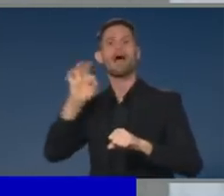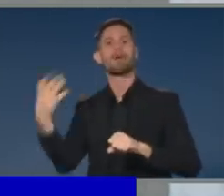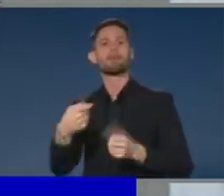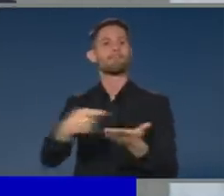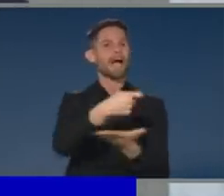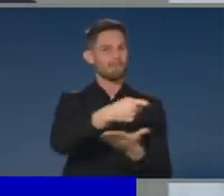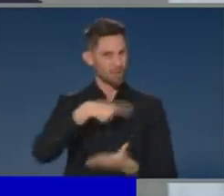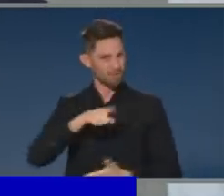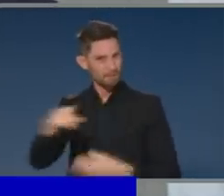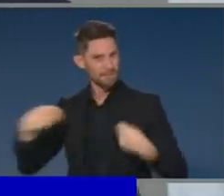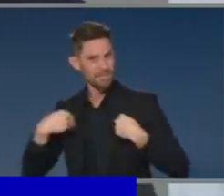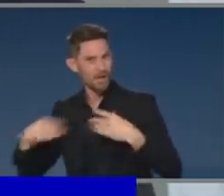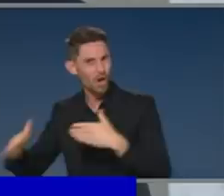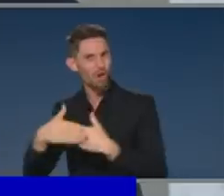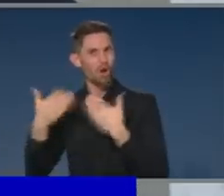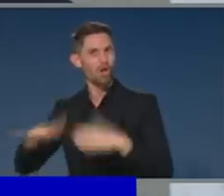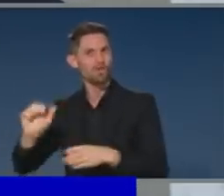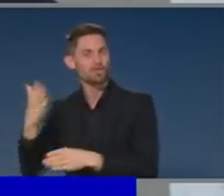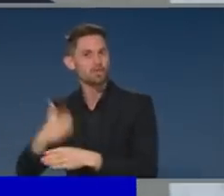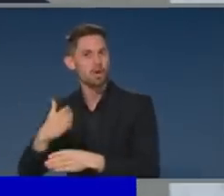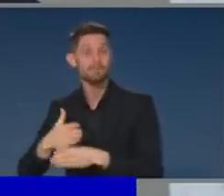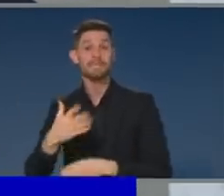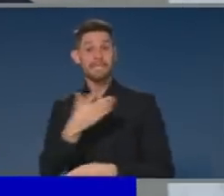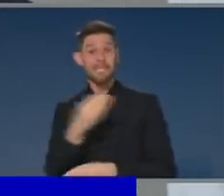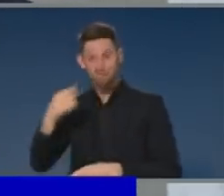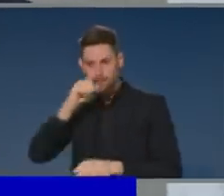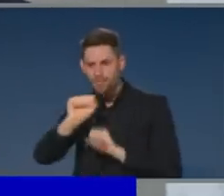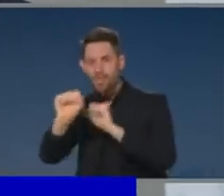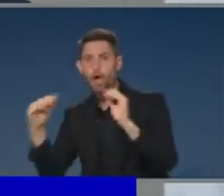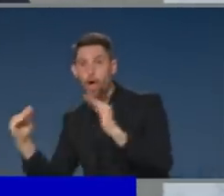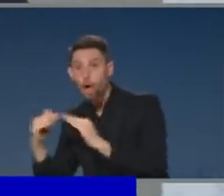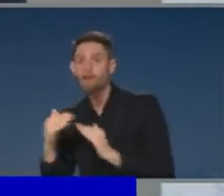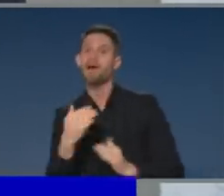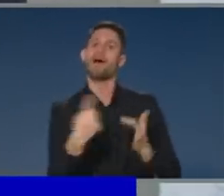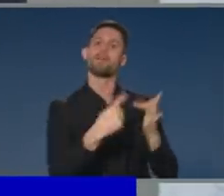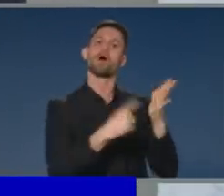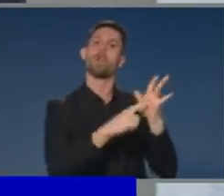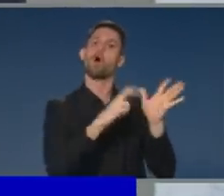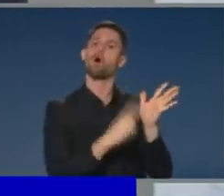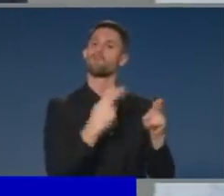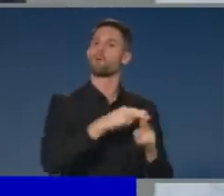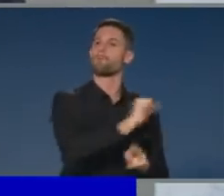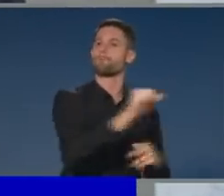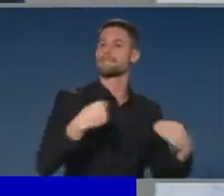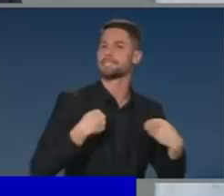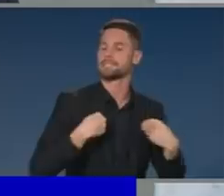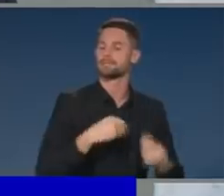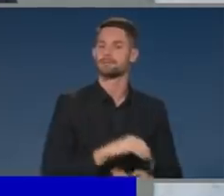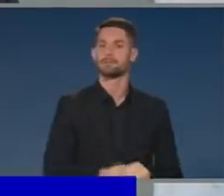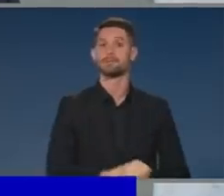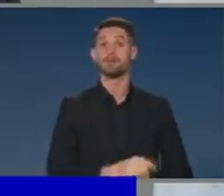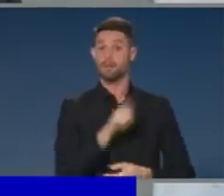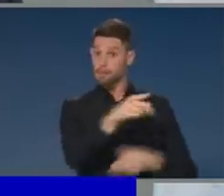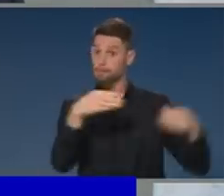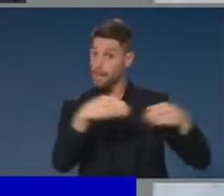that in mortgages and one-third for small and medium-sized enterprises. The banks have also not been enforcing,